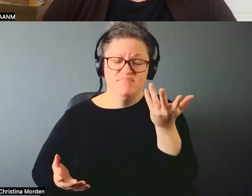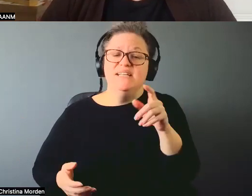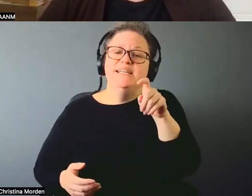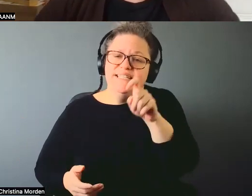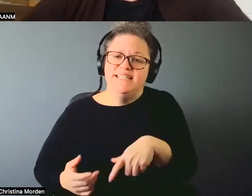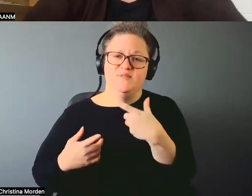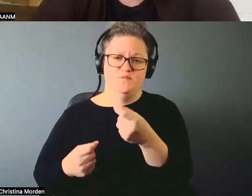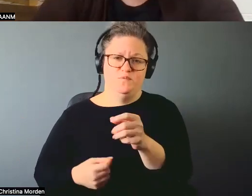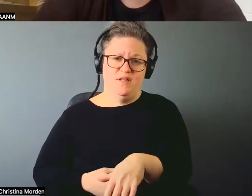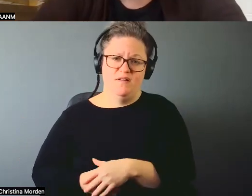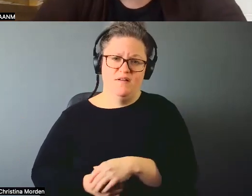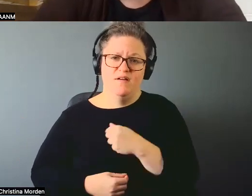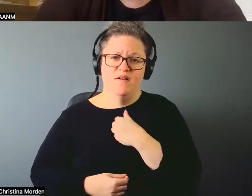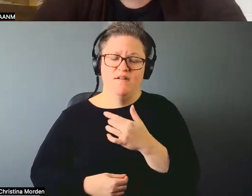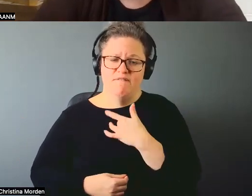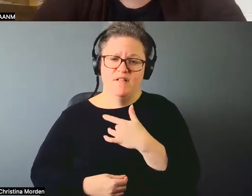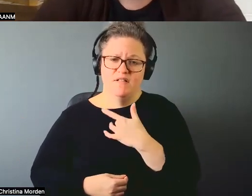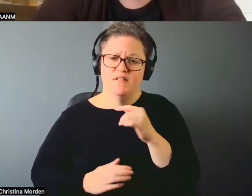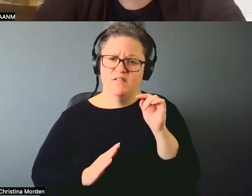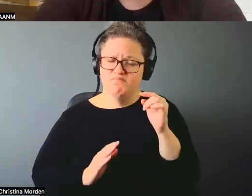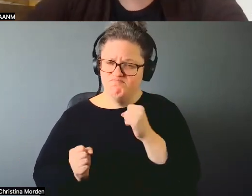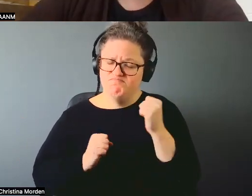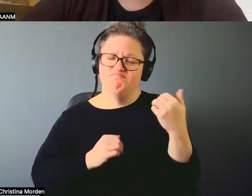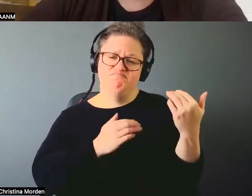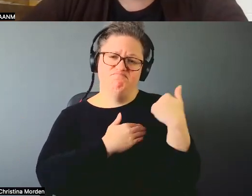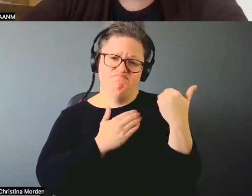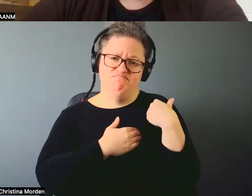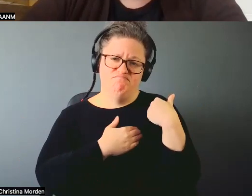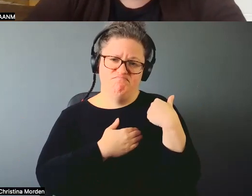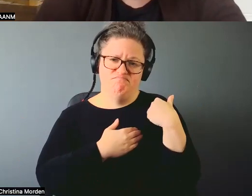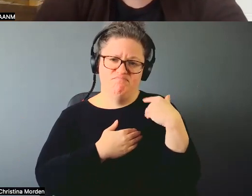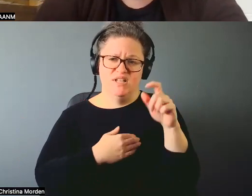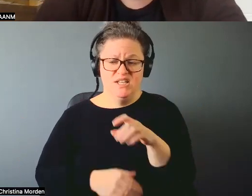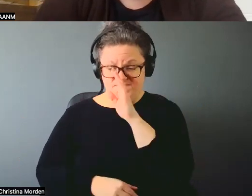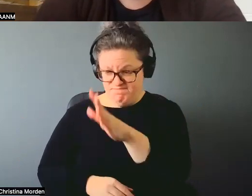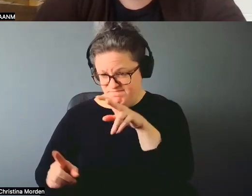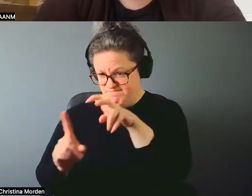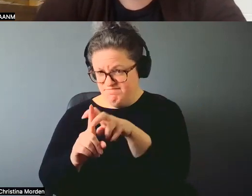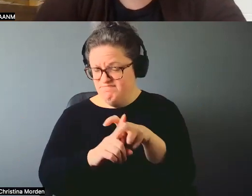I feel a deep sense of responsibility to everyone.